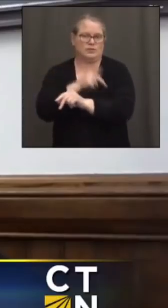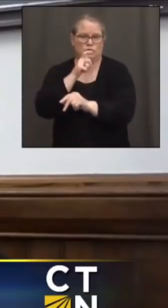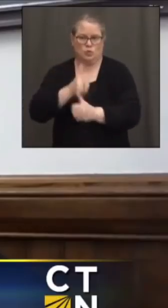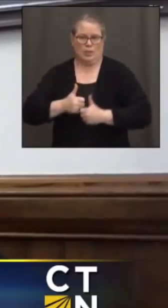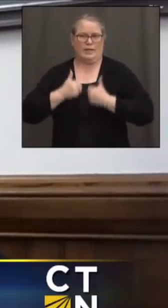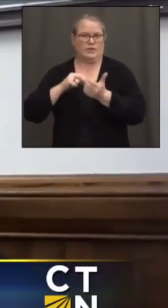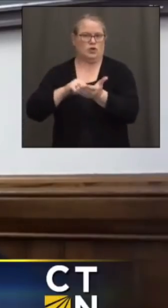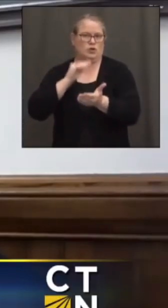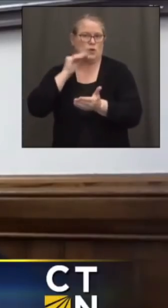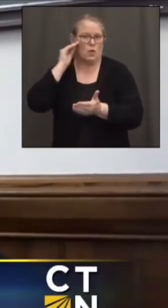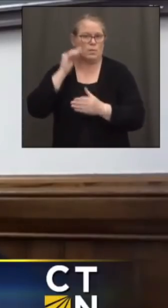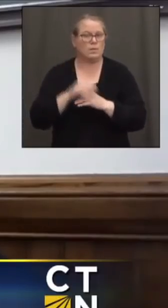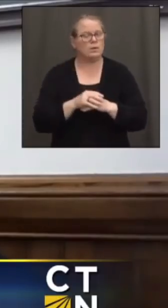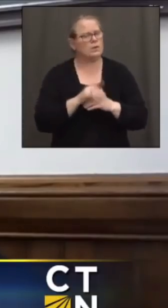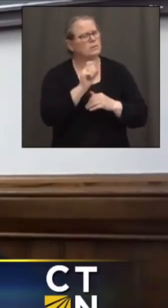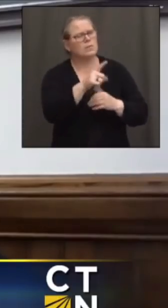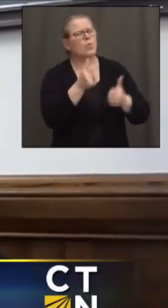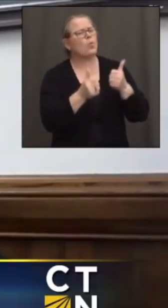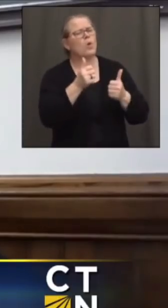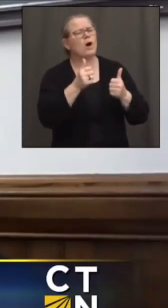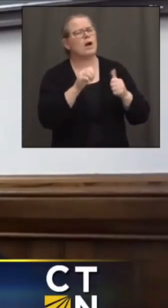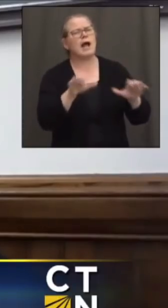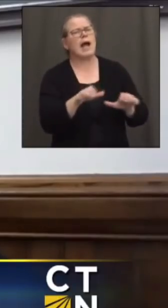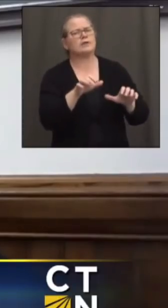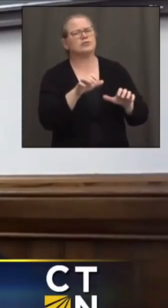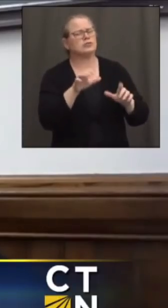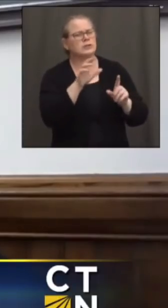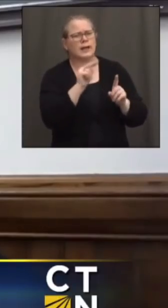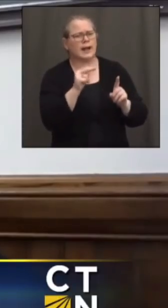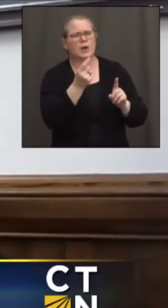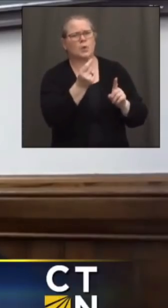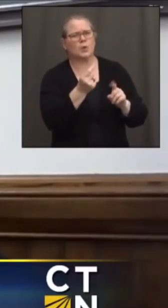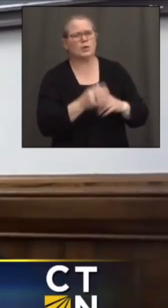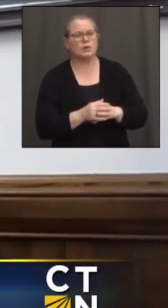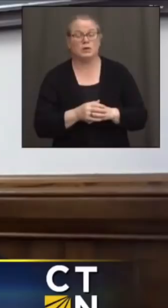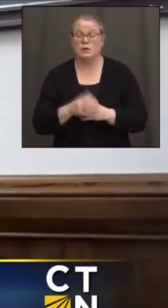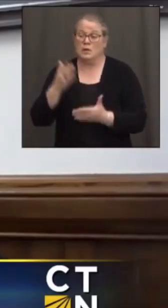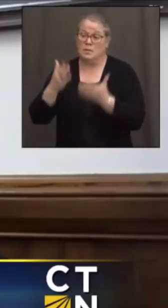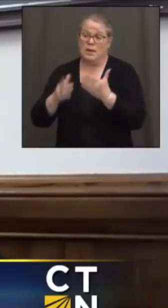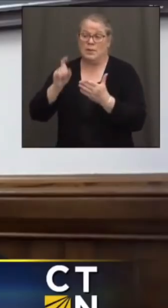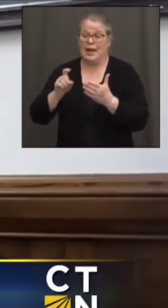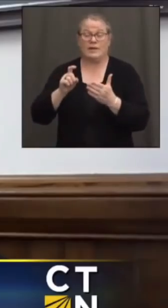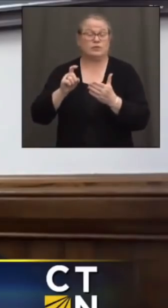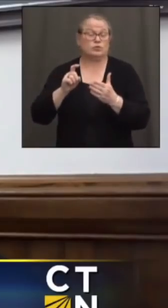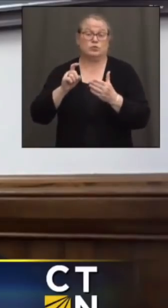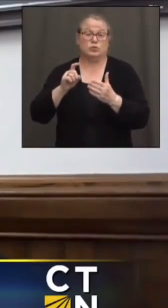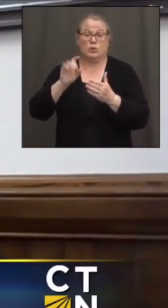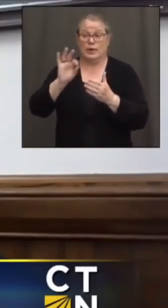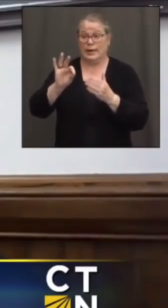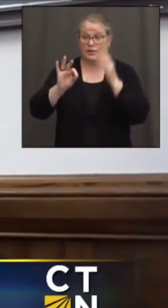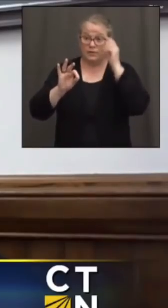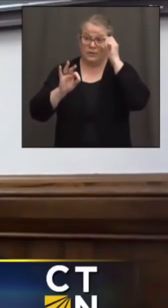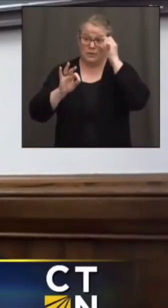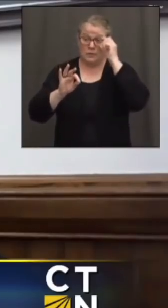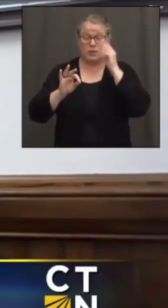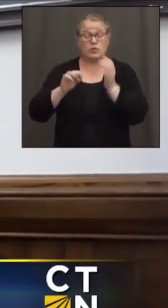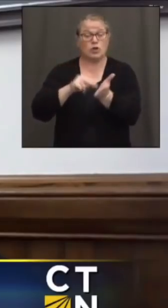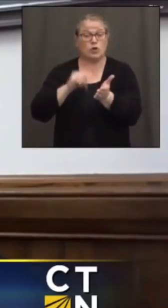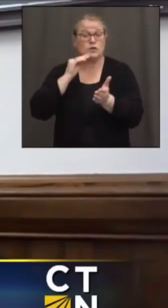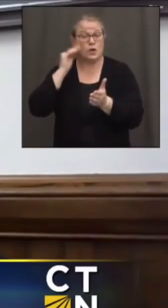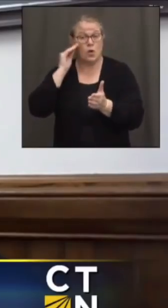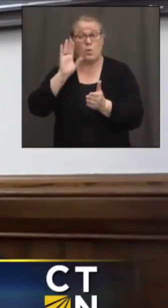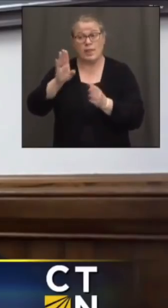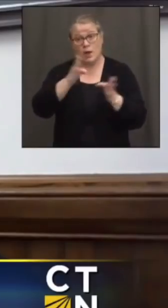One of which would have to do with a potential evacuation into other facilities if the plans are insufficient for the